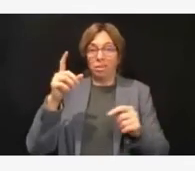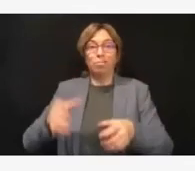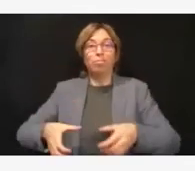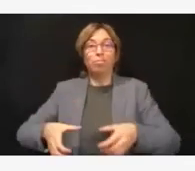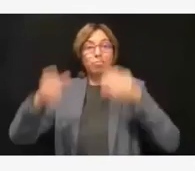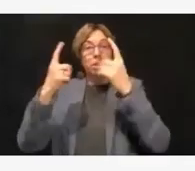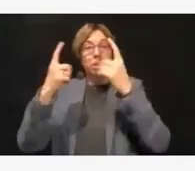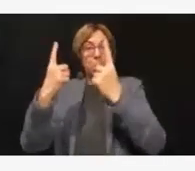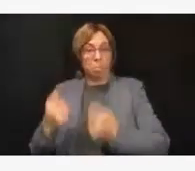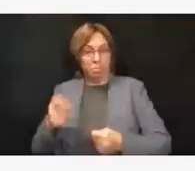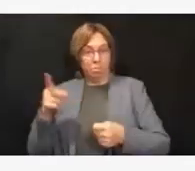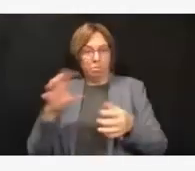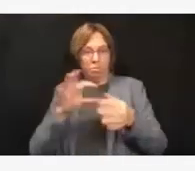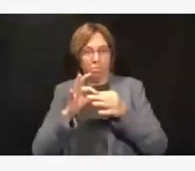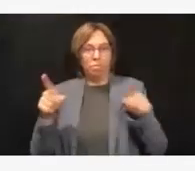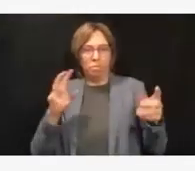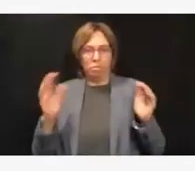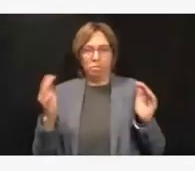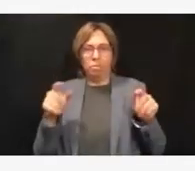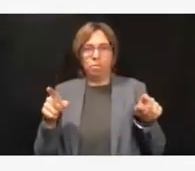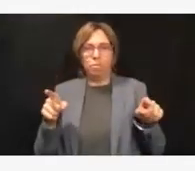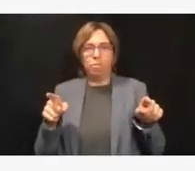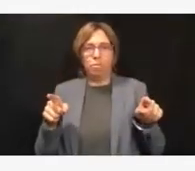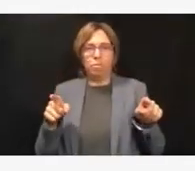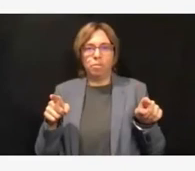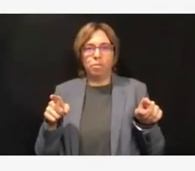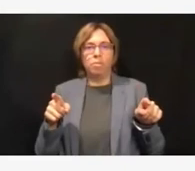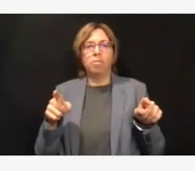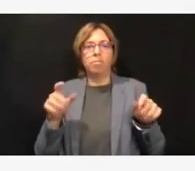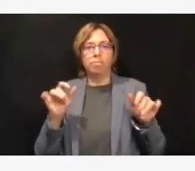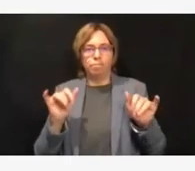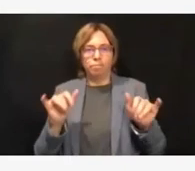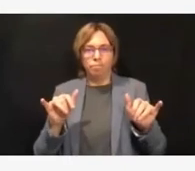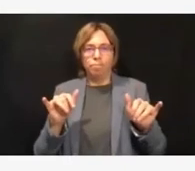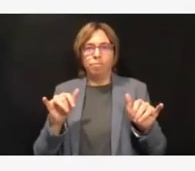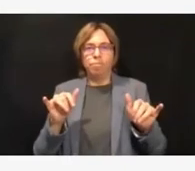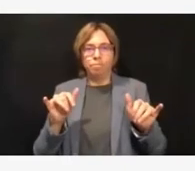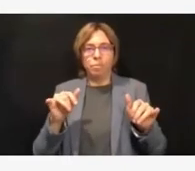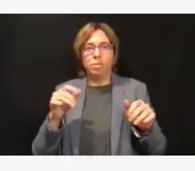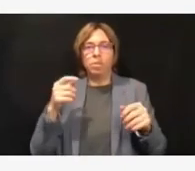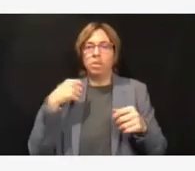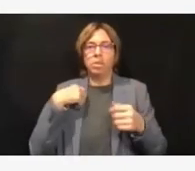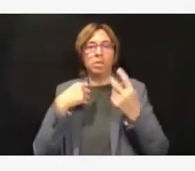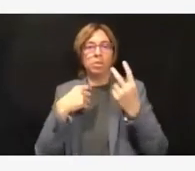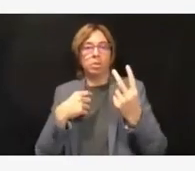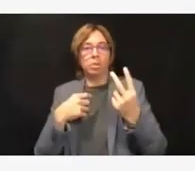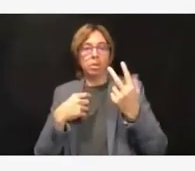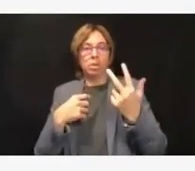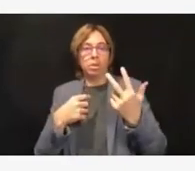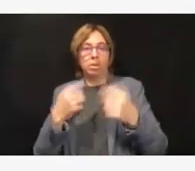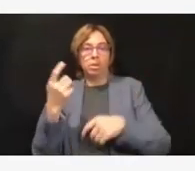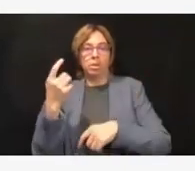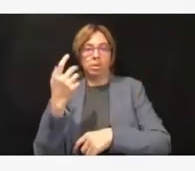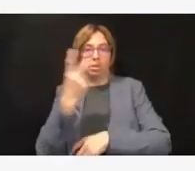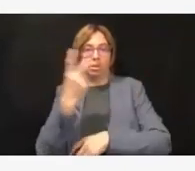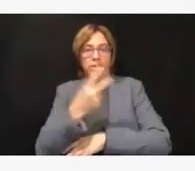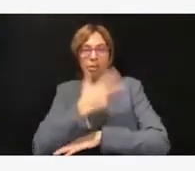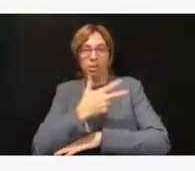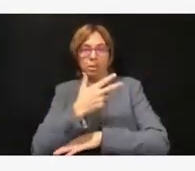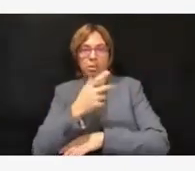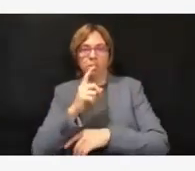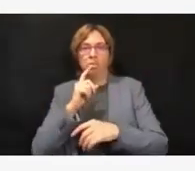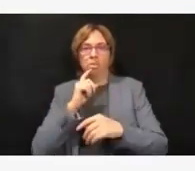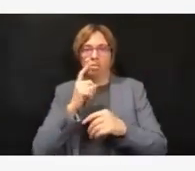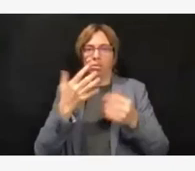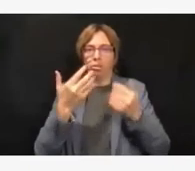days to COVID, but we're not experiencing the same outrage that we experienced for a variety of reasons, but I